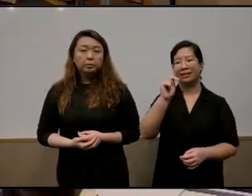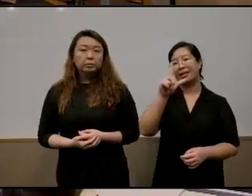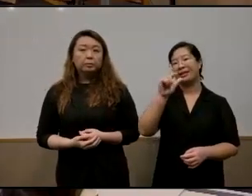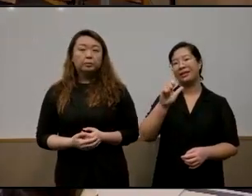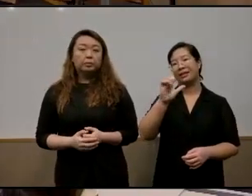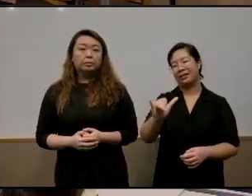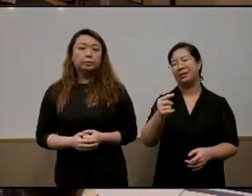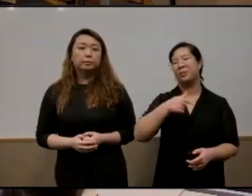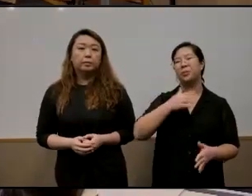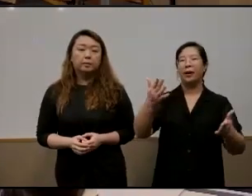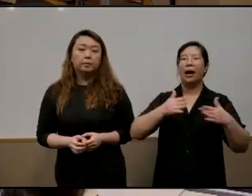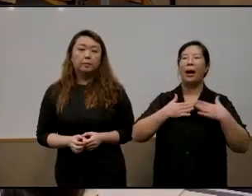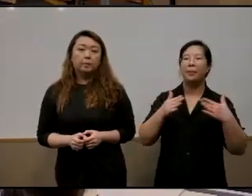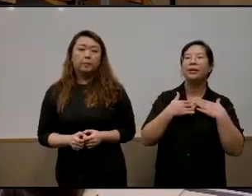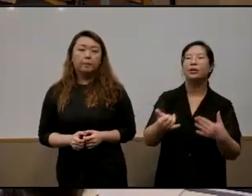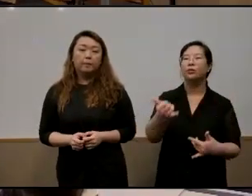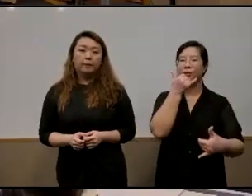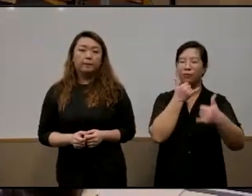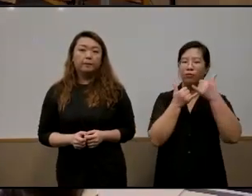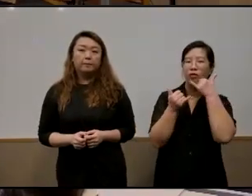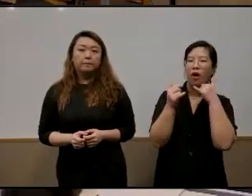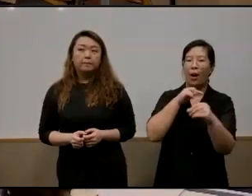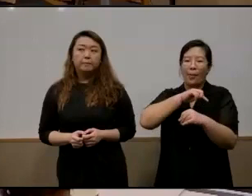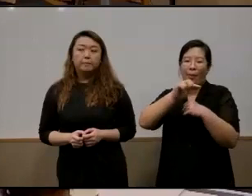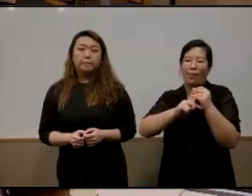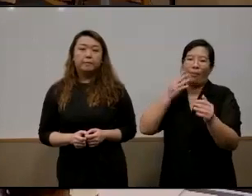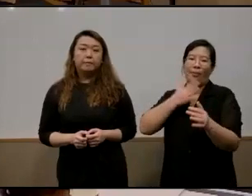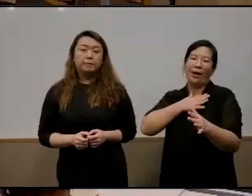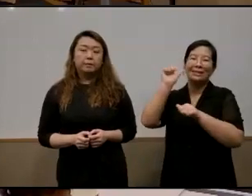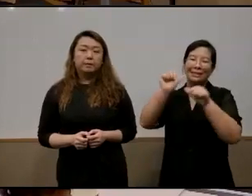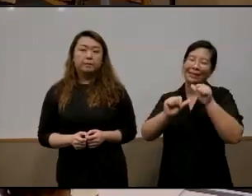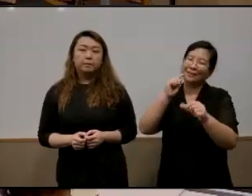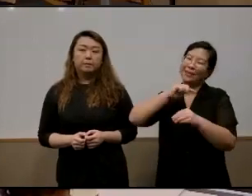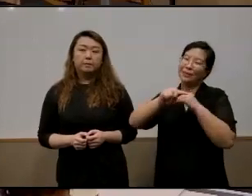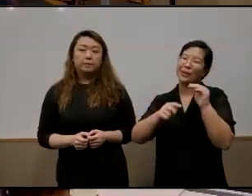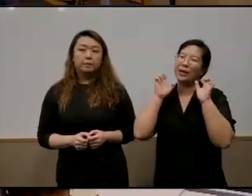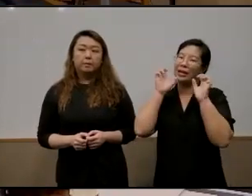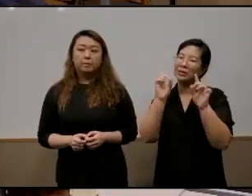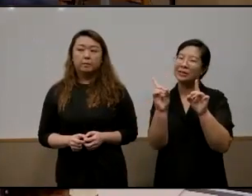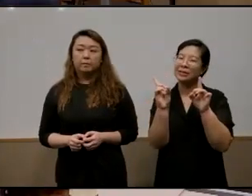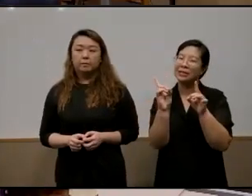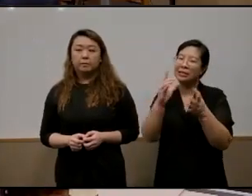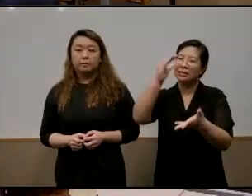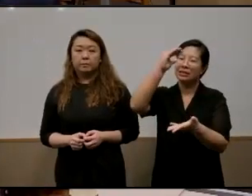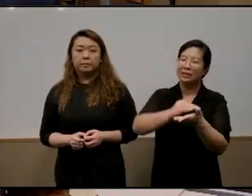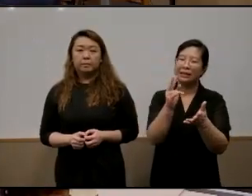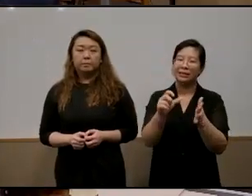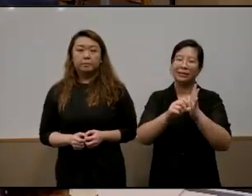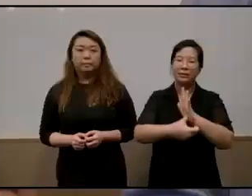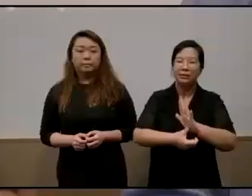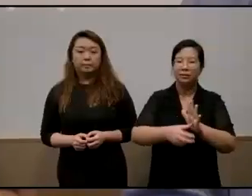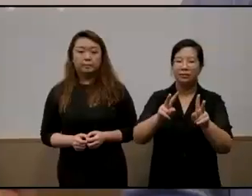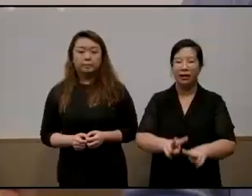to to be wrong in my assessment about you know education having less emphasis on value